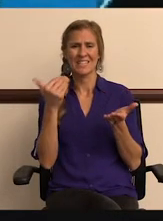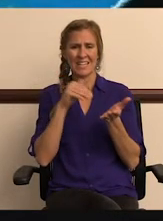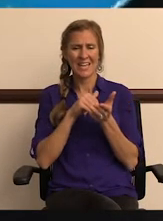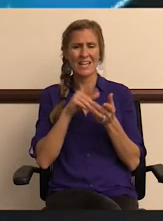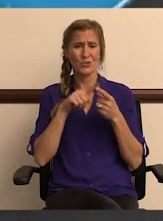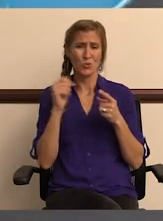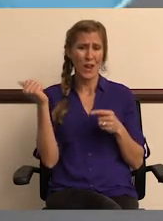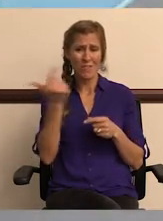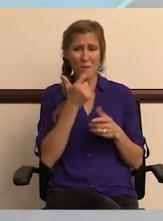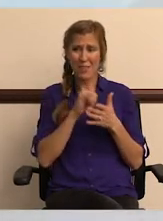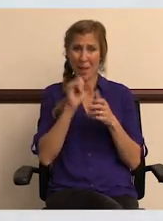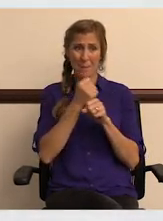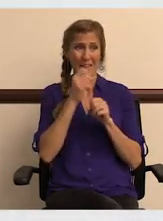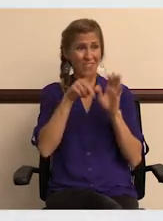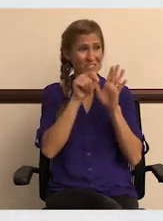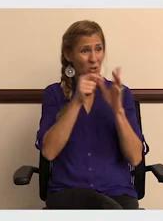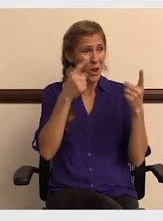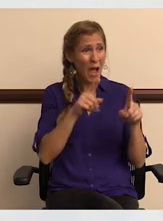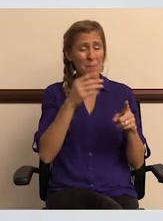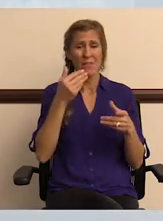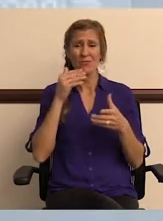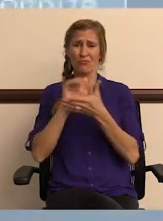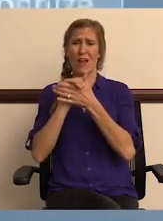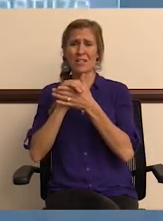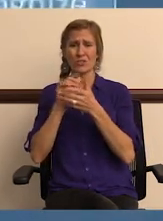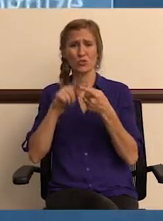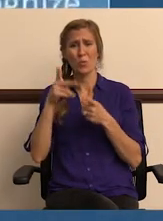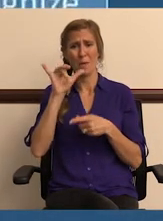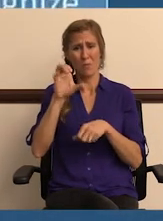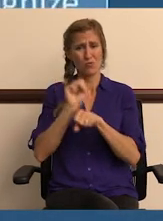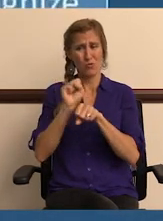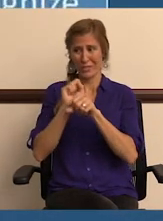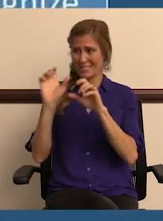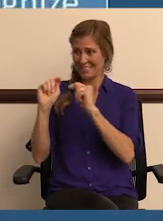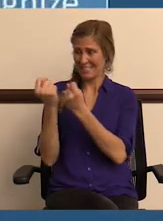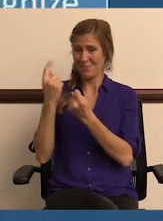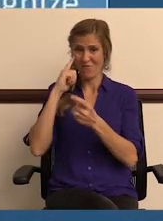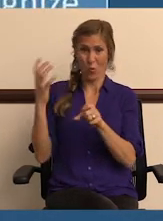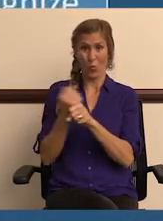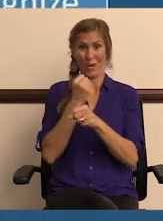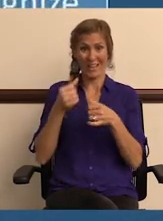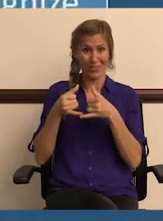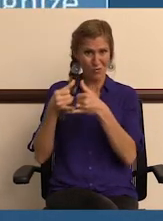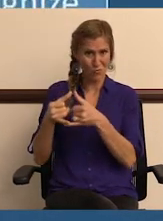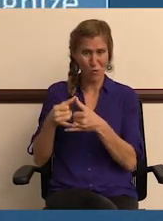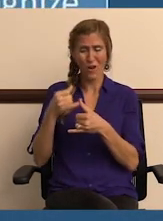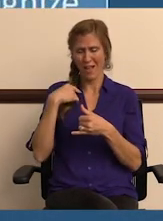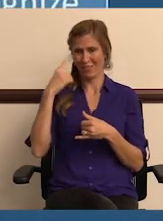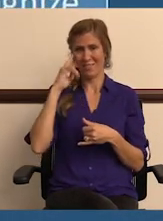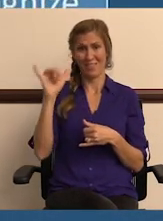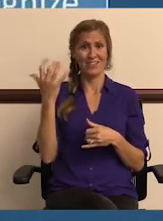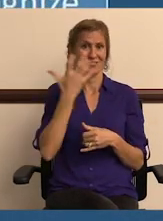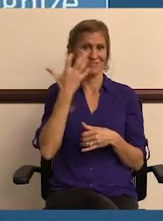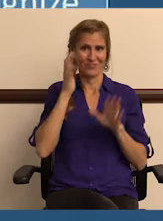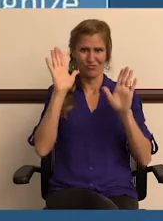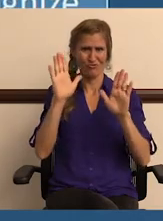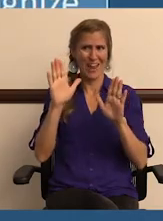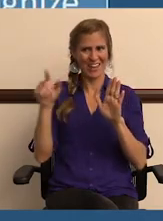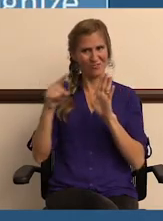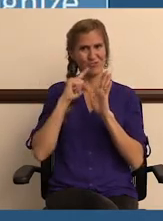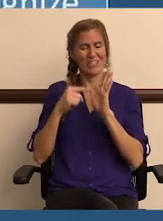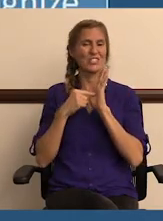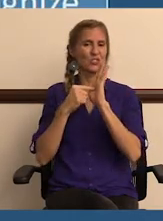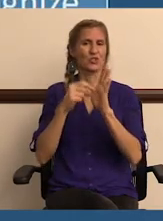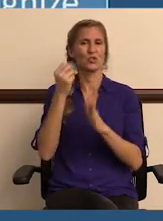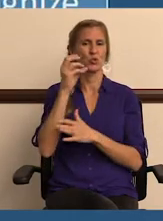Thanks again to everybody that made the video happen, and congratulations to the Public Works team for winning the award. I think it's